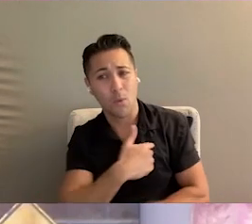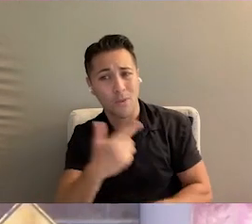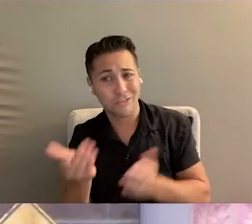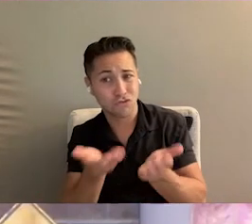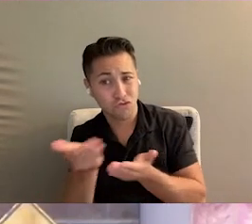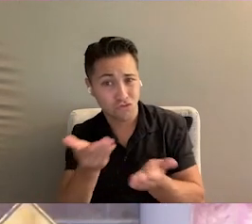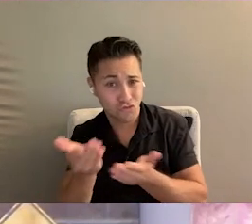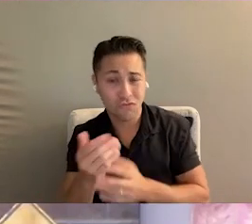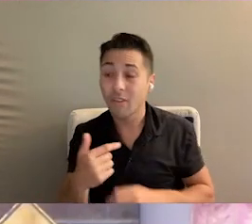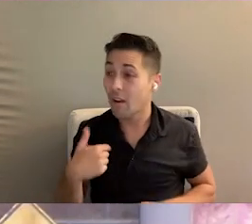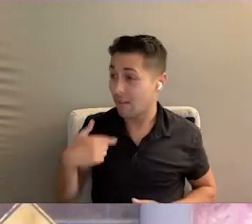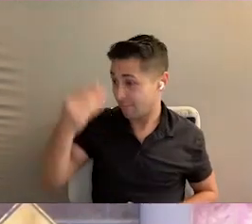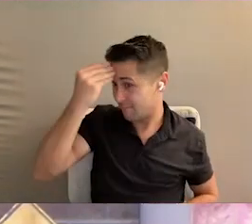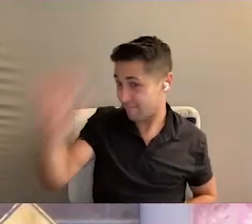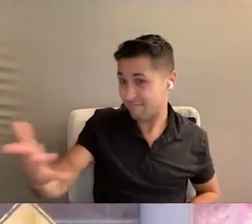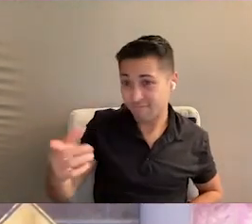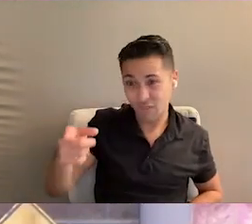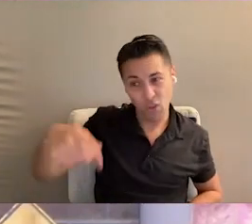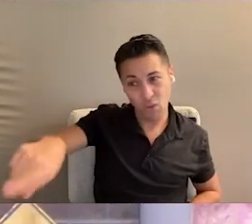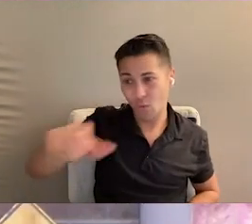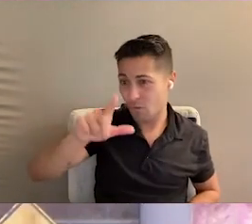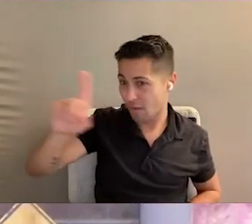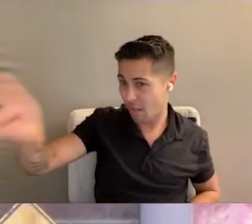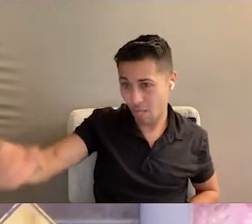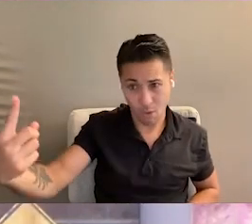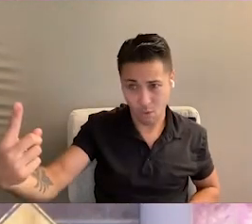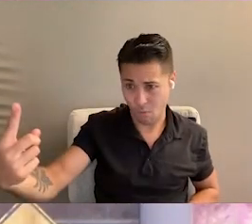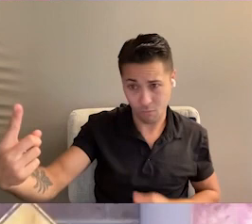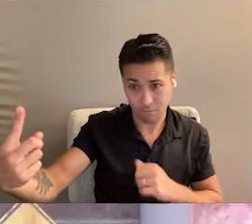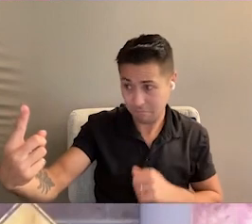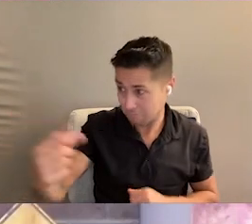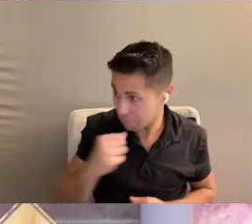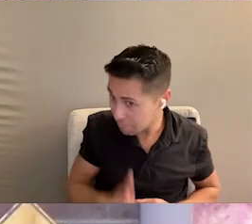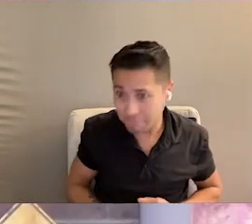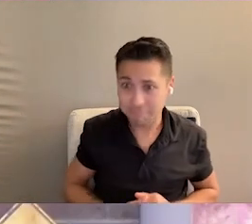serve. I want you to know that you are not alone.